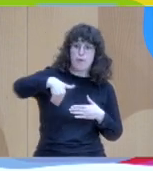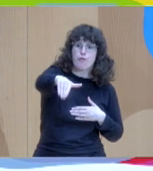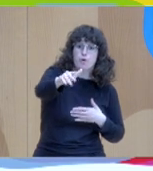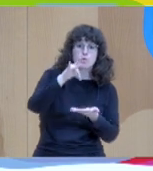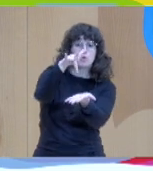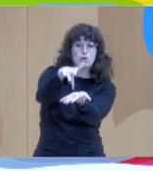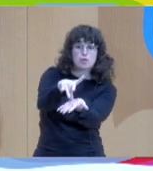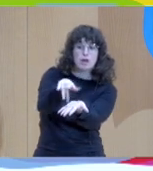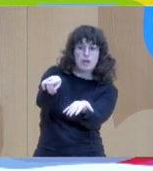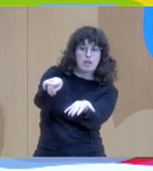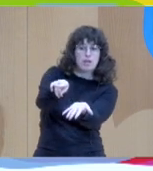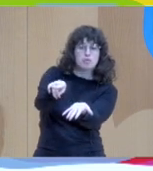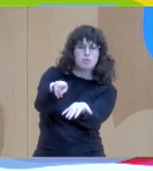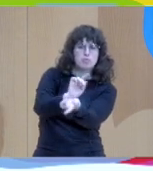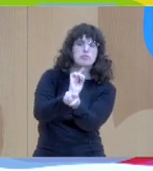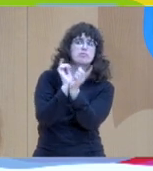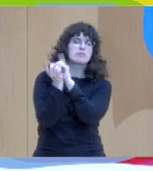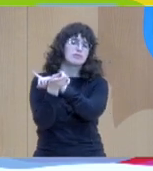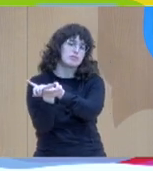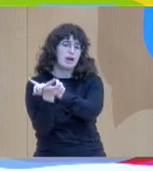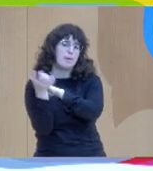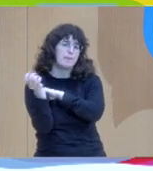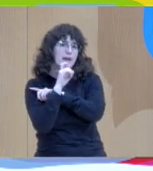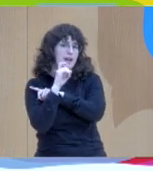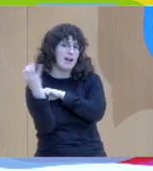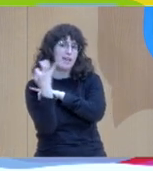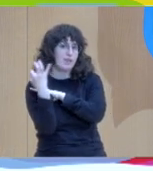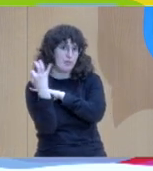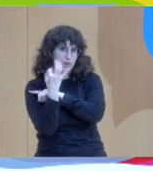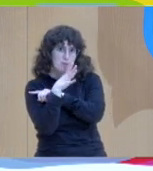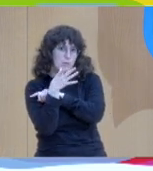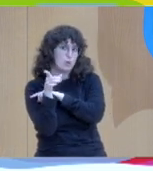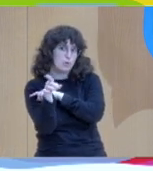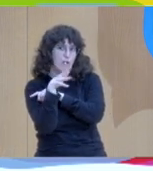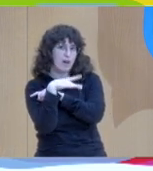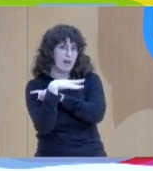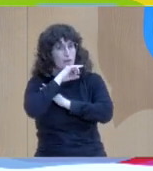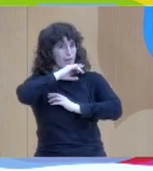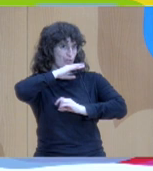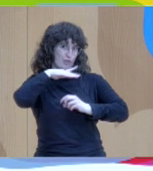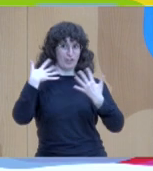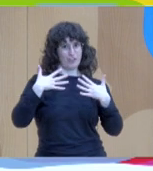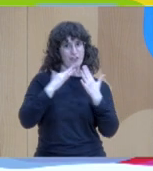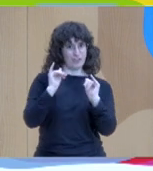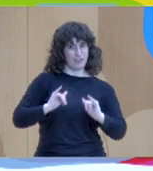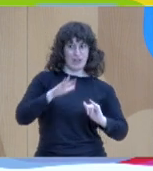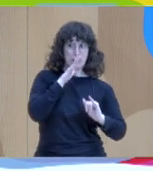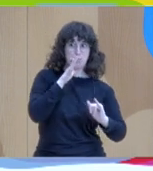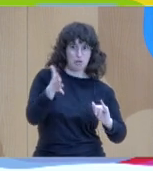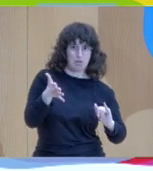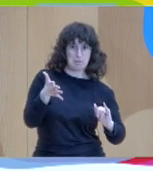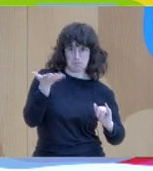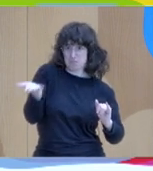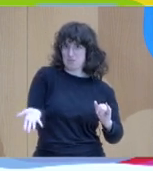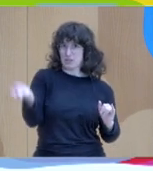and you have surprises because you separate talking and listening and people are hearing the mother is hearing what the